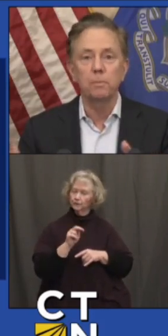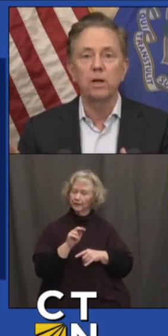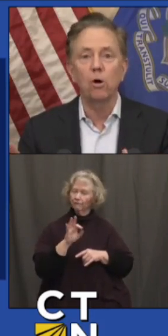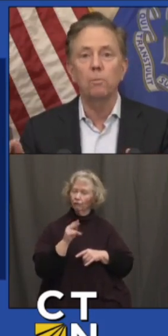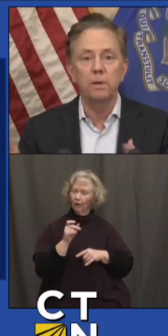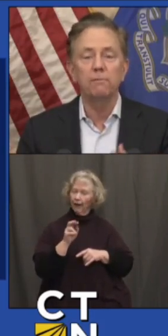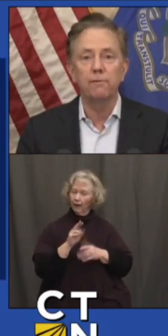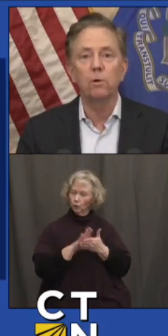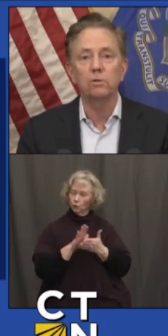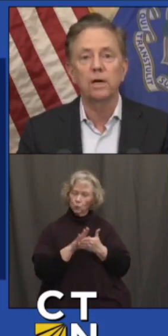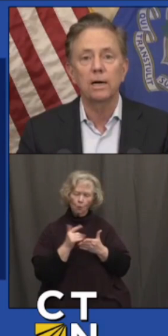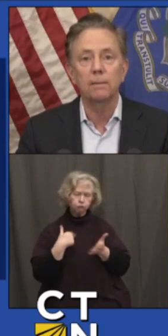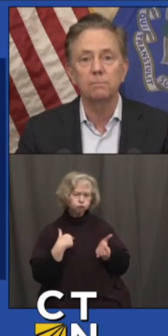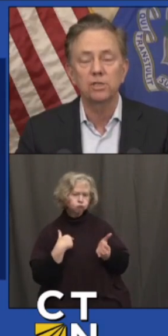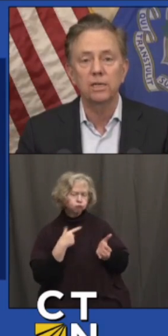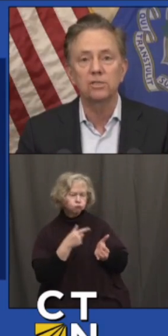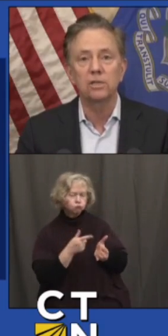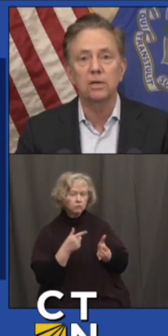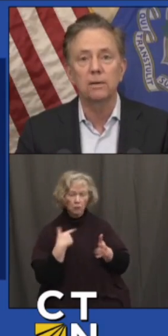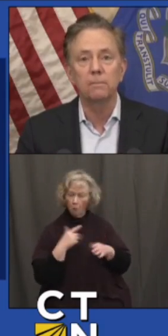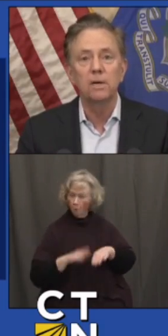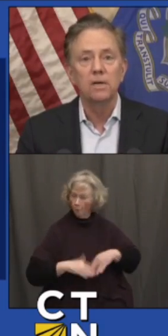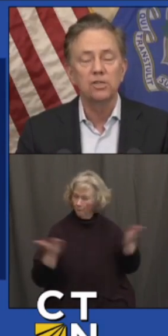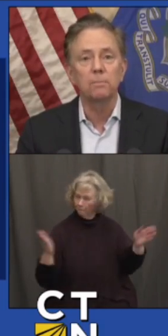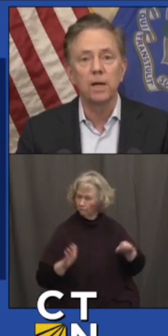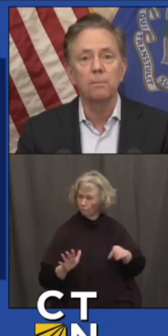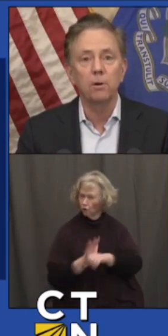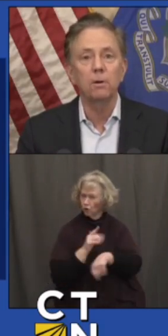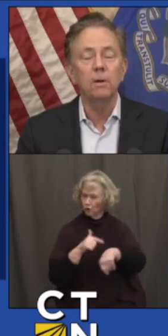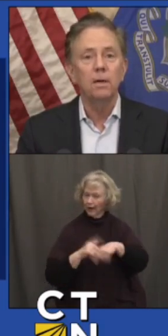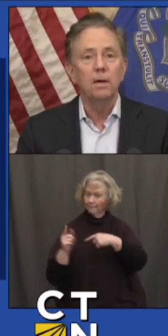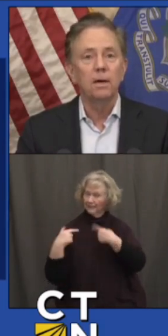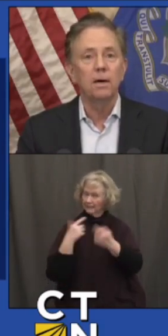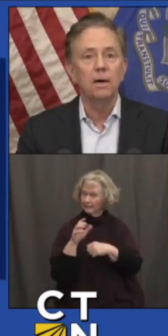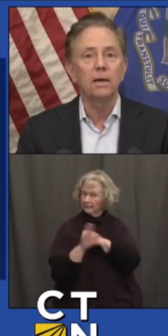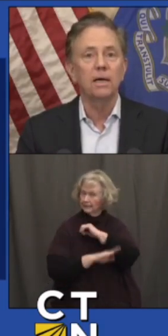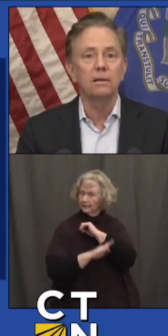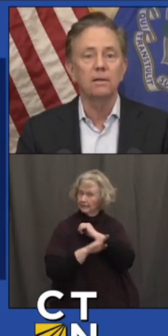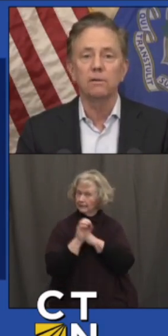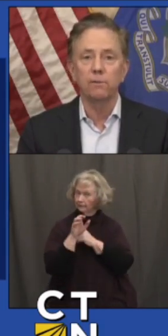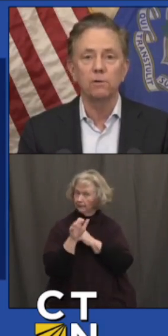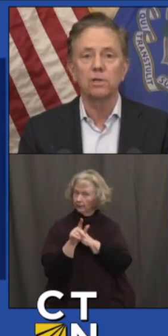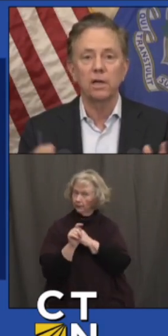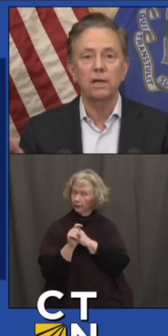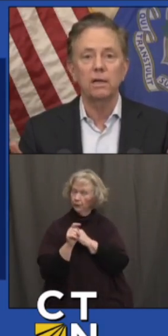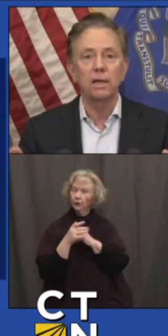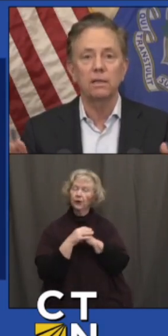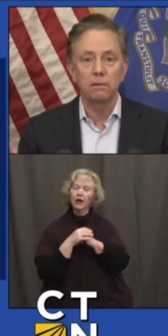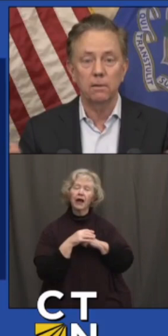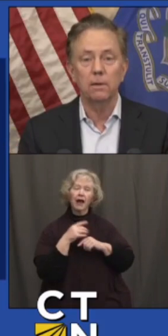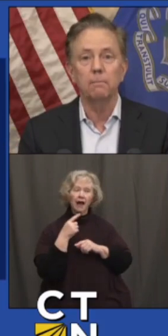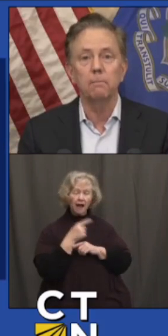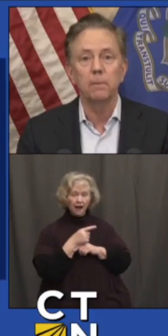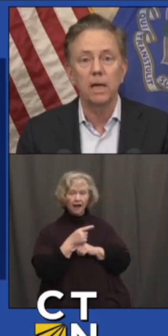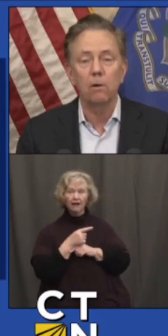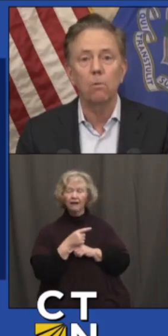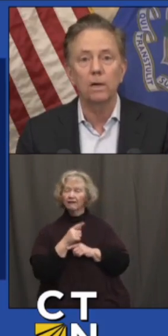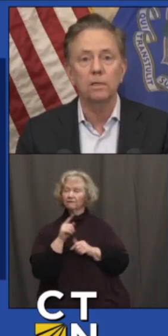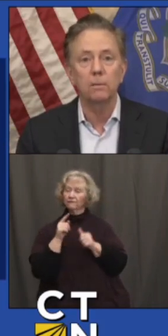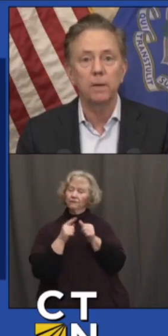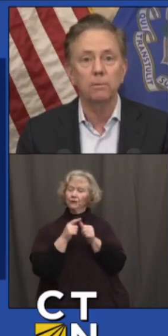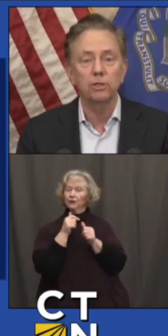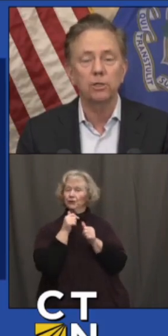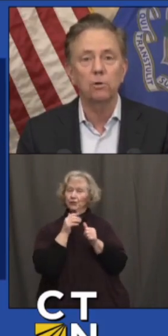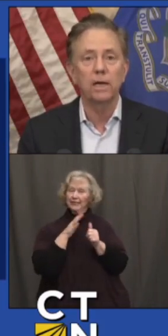school that's been open full-time since September. And the First Lady and Miguel